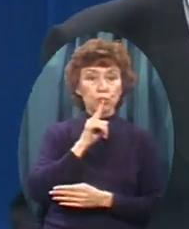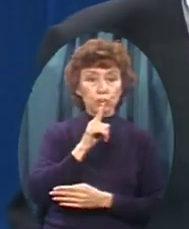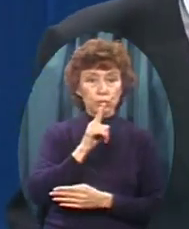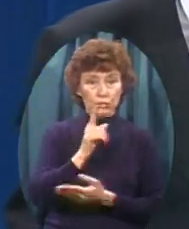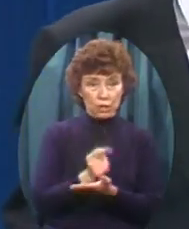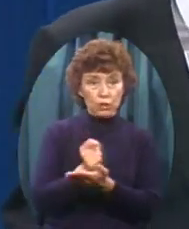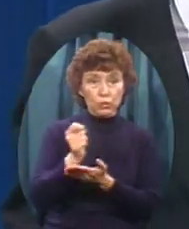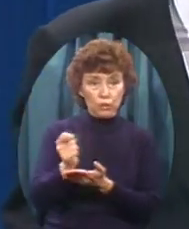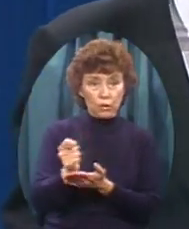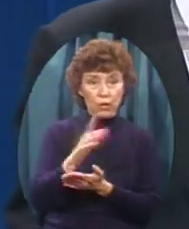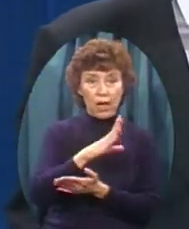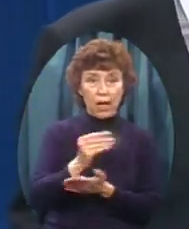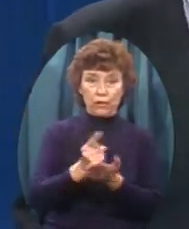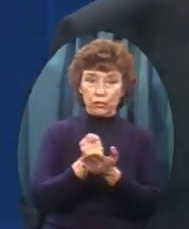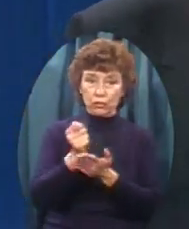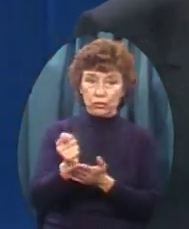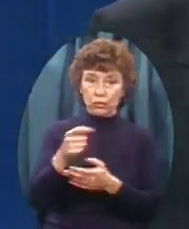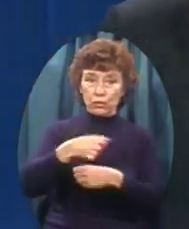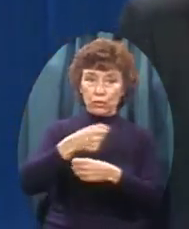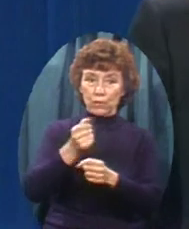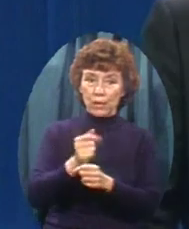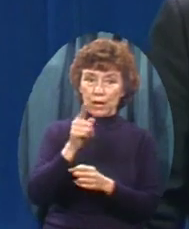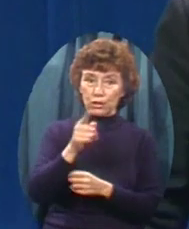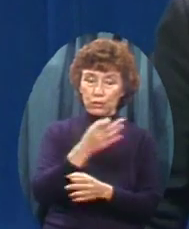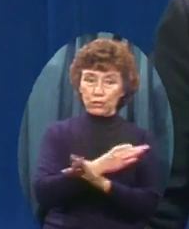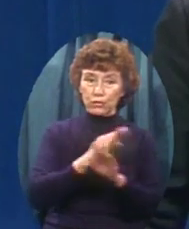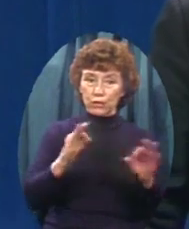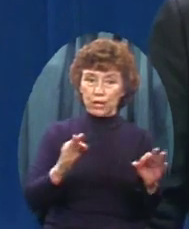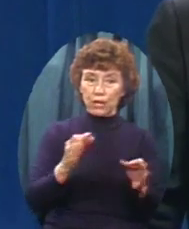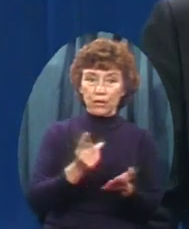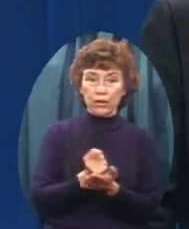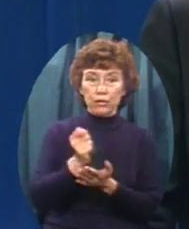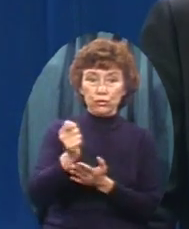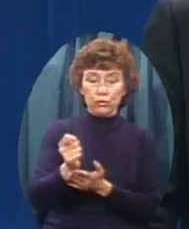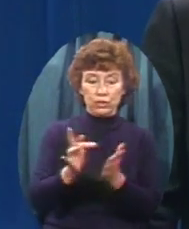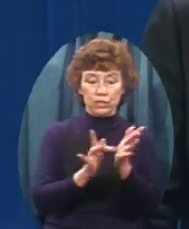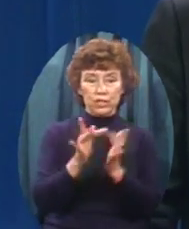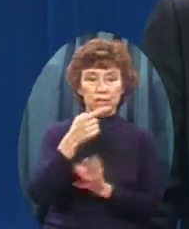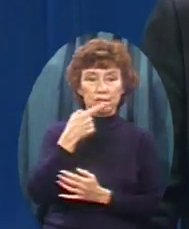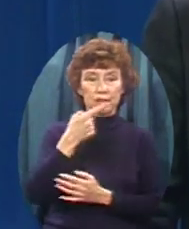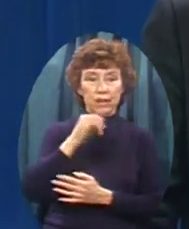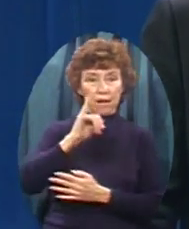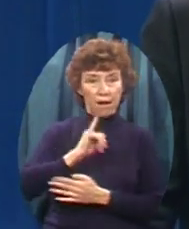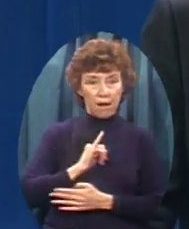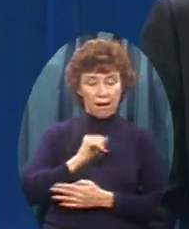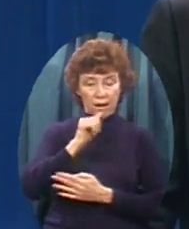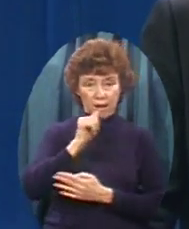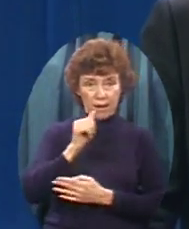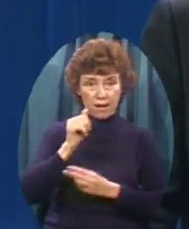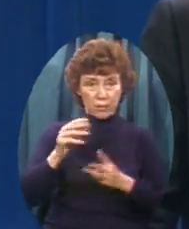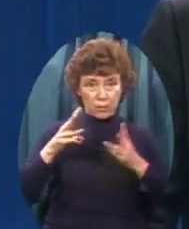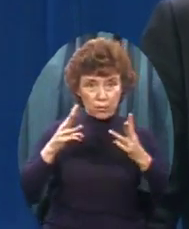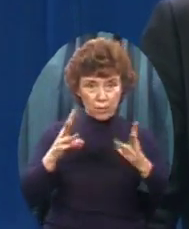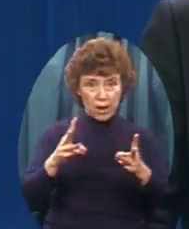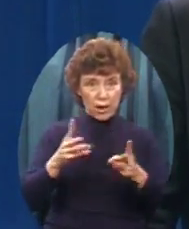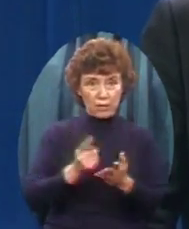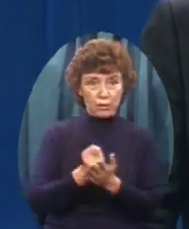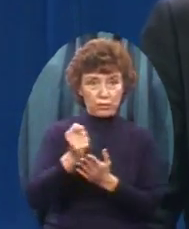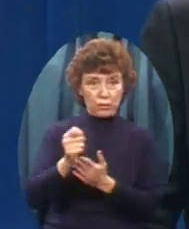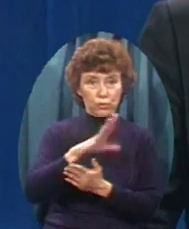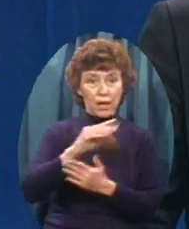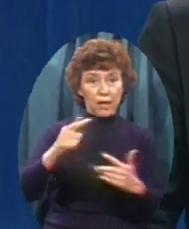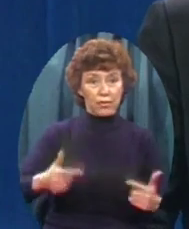make you free The truth Jesus said I am the way The truth And the life